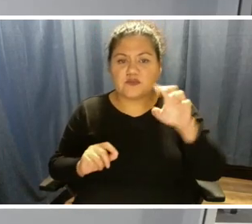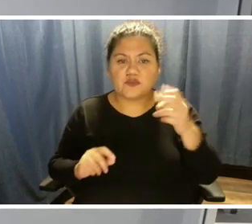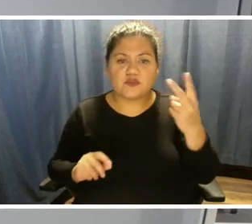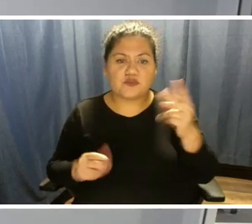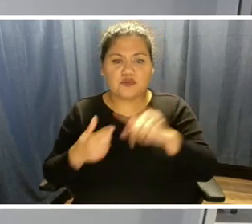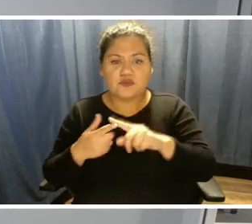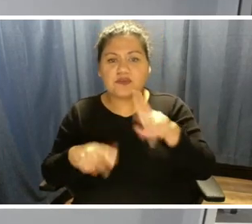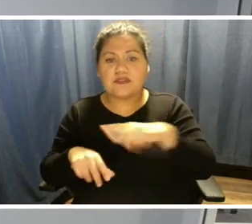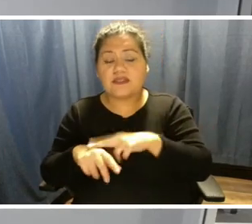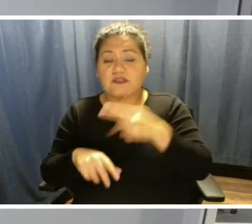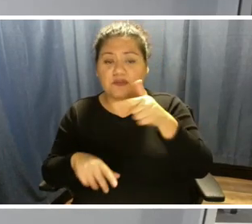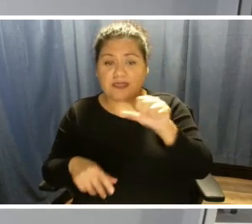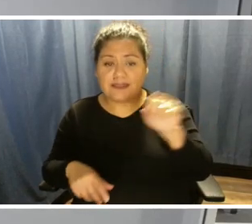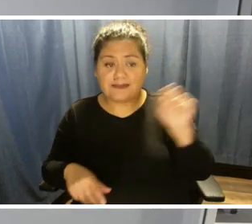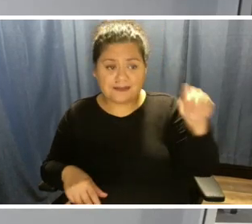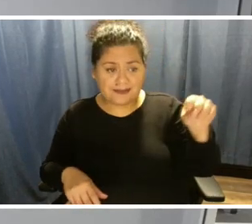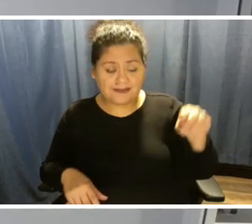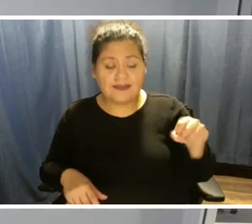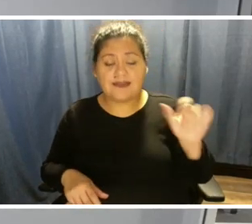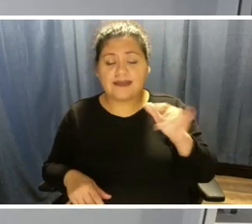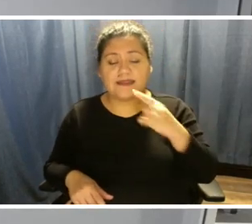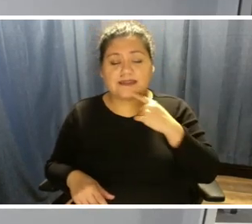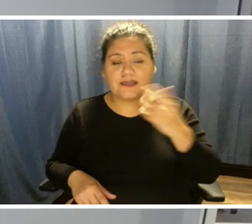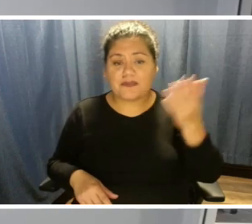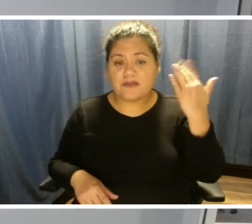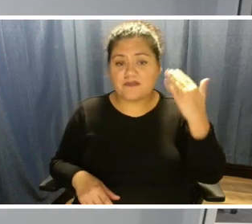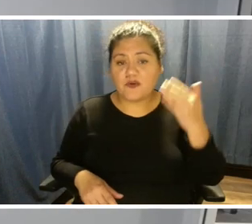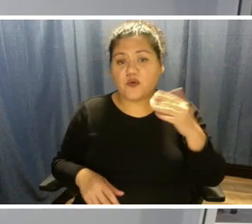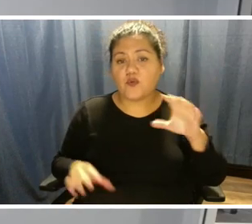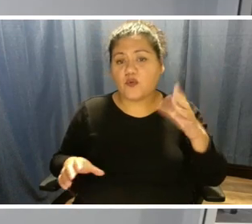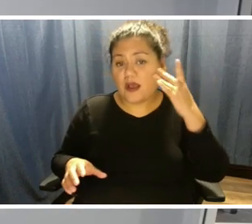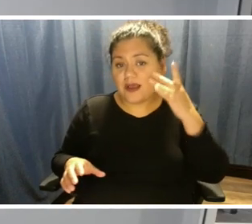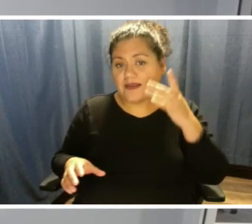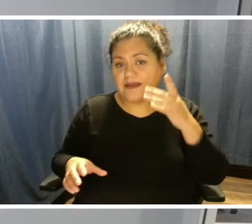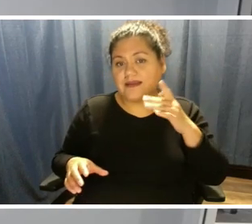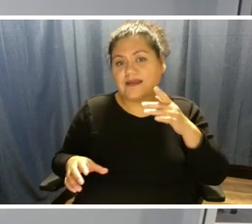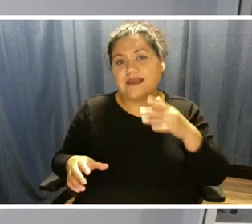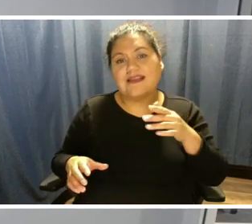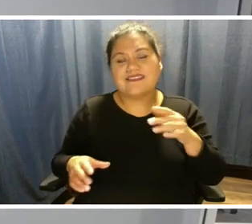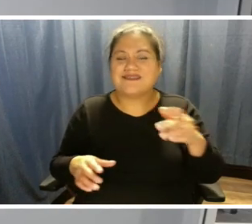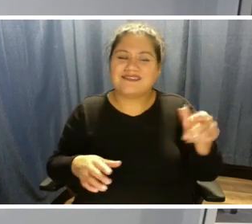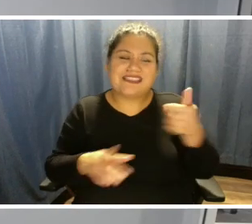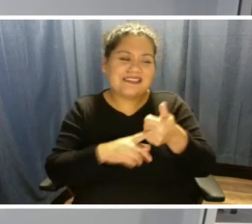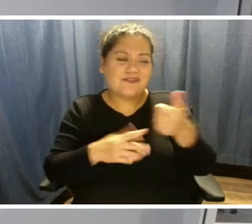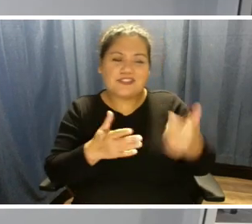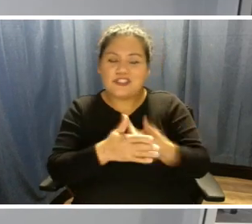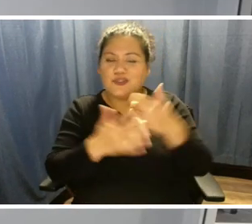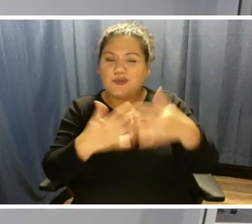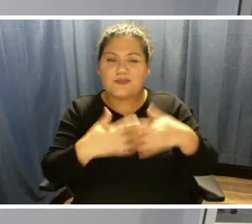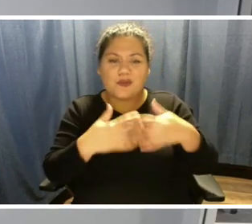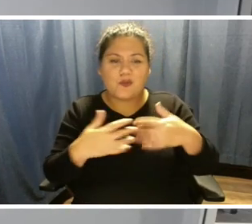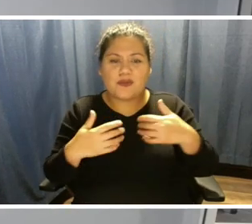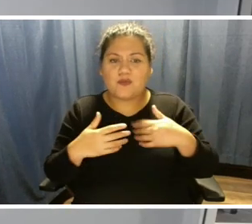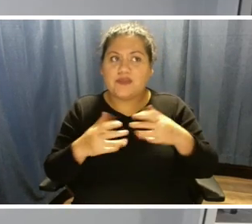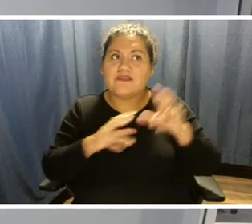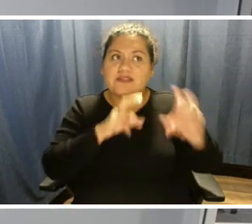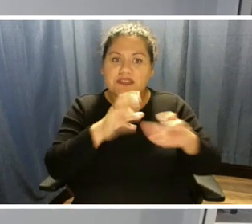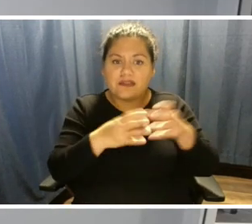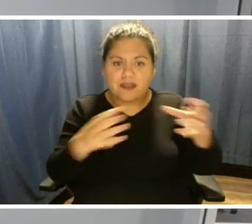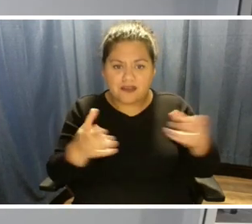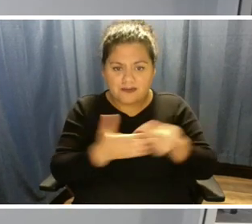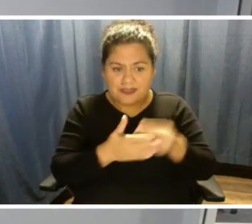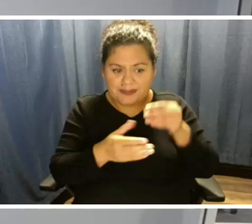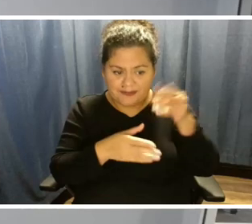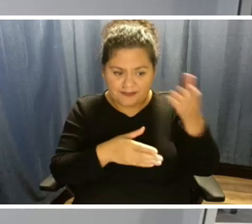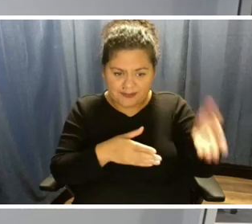gas. As I mentioned earlier, we're doing that because it's a relatively new plant. We've got a significant investment in it and we